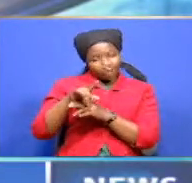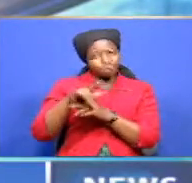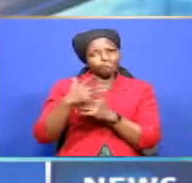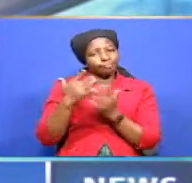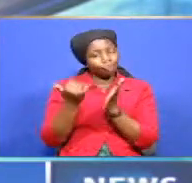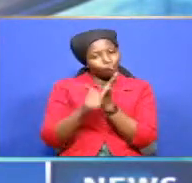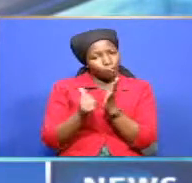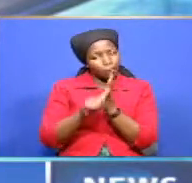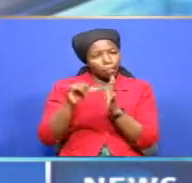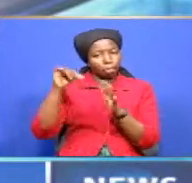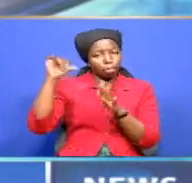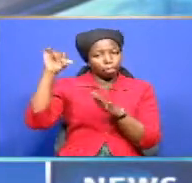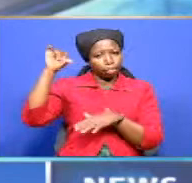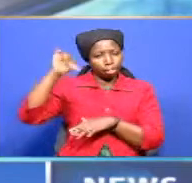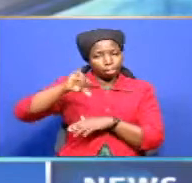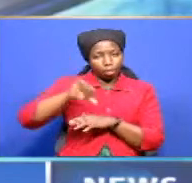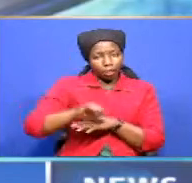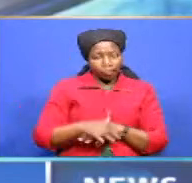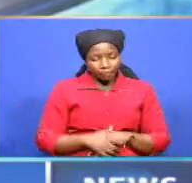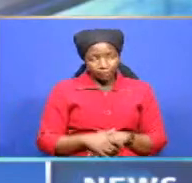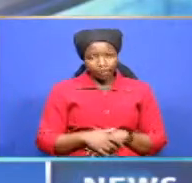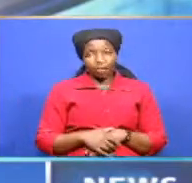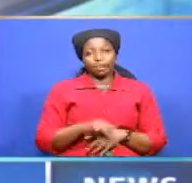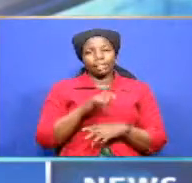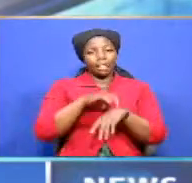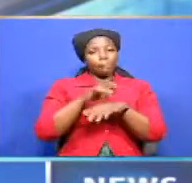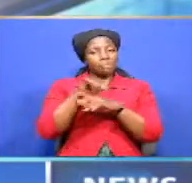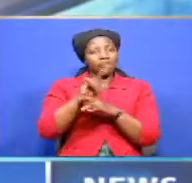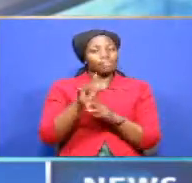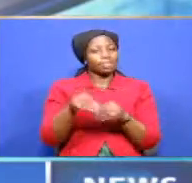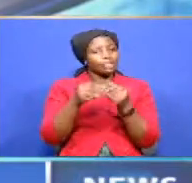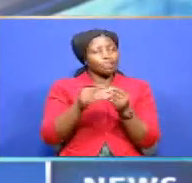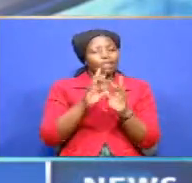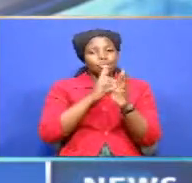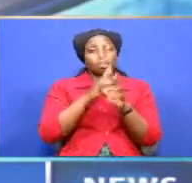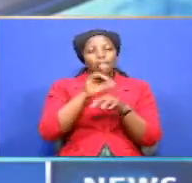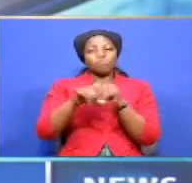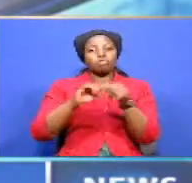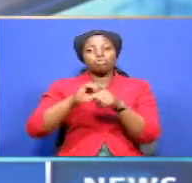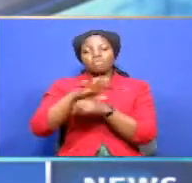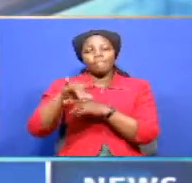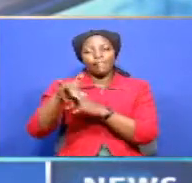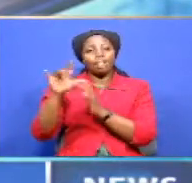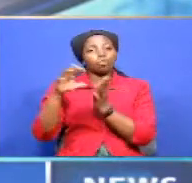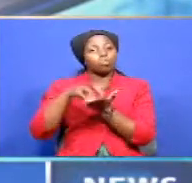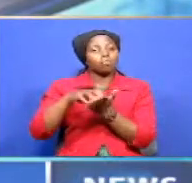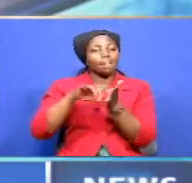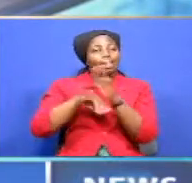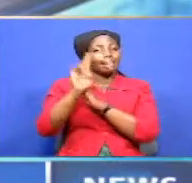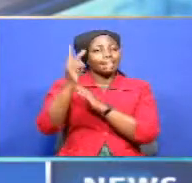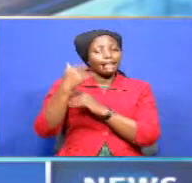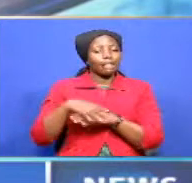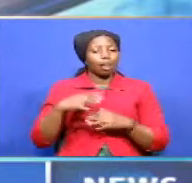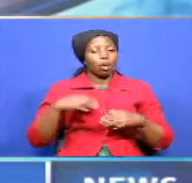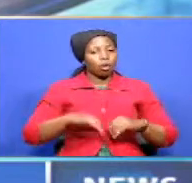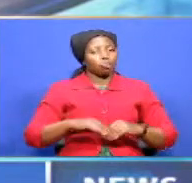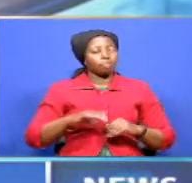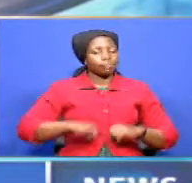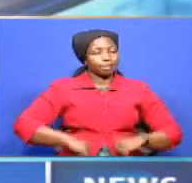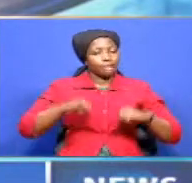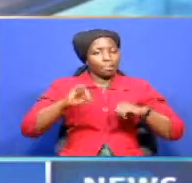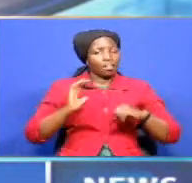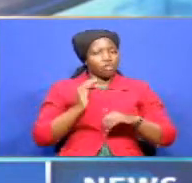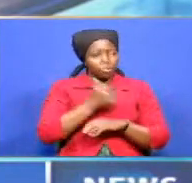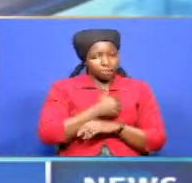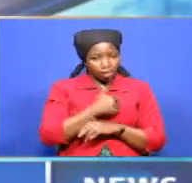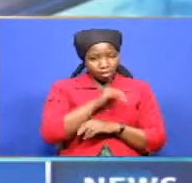speaking when he tabled the fourth and fifth progress report on kovid 19 situation in kenya the committee's chairman johnson